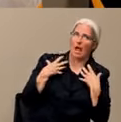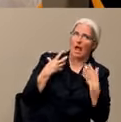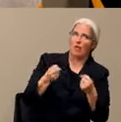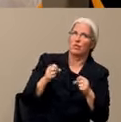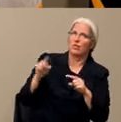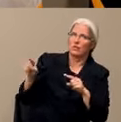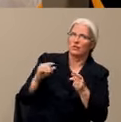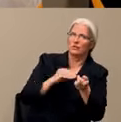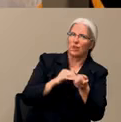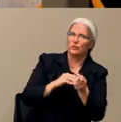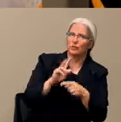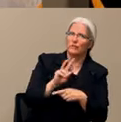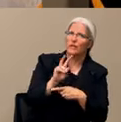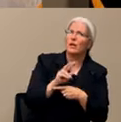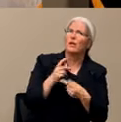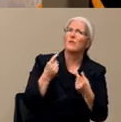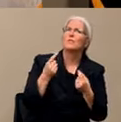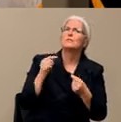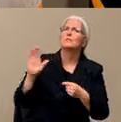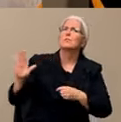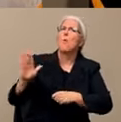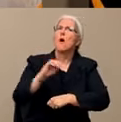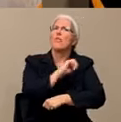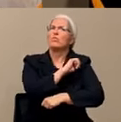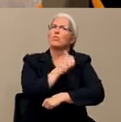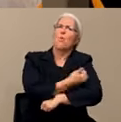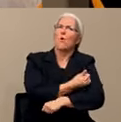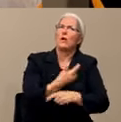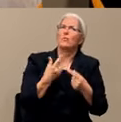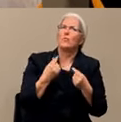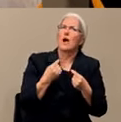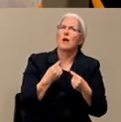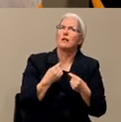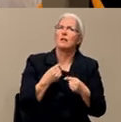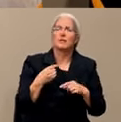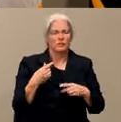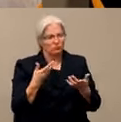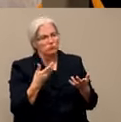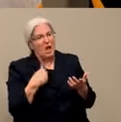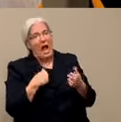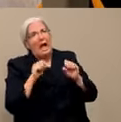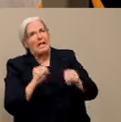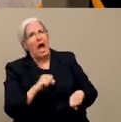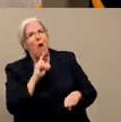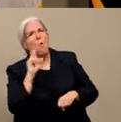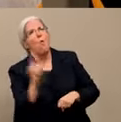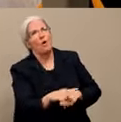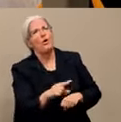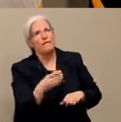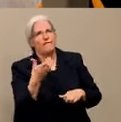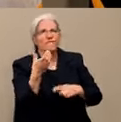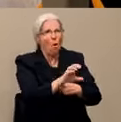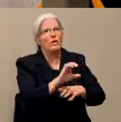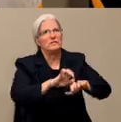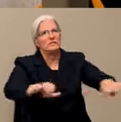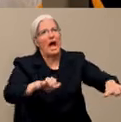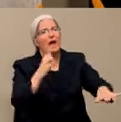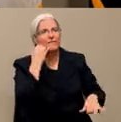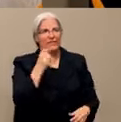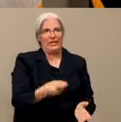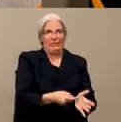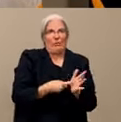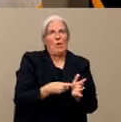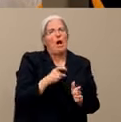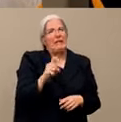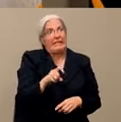do? Yes. Thank you. All right, question for the